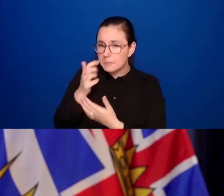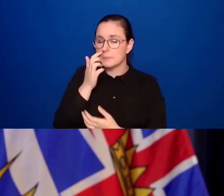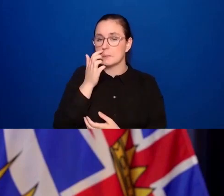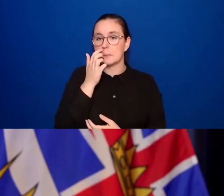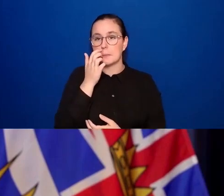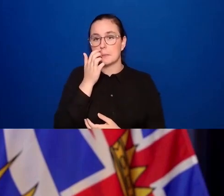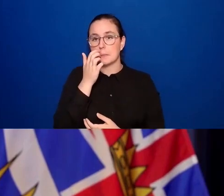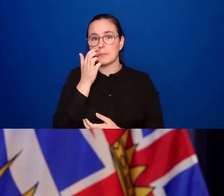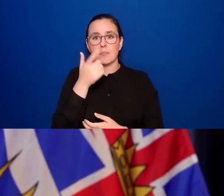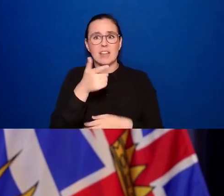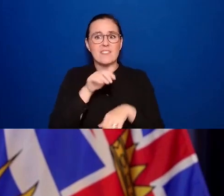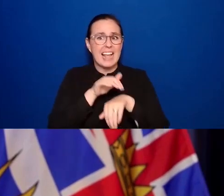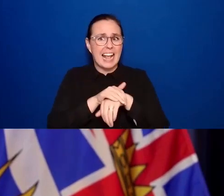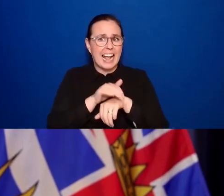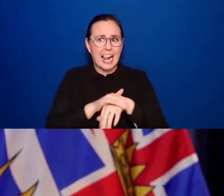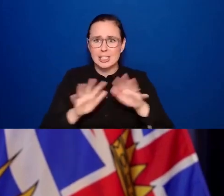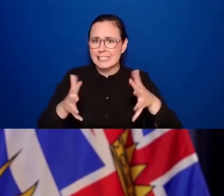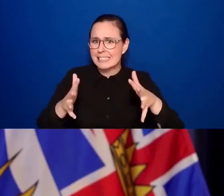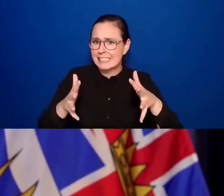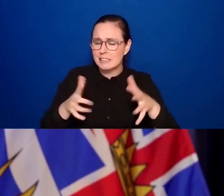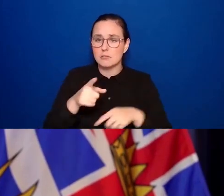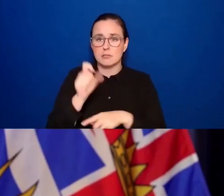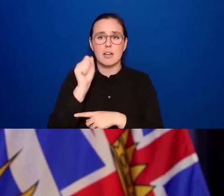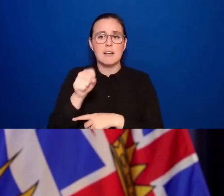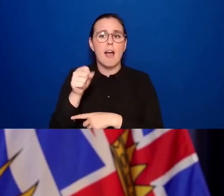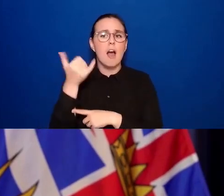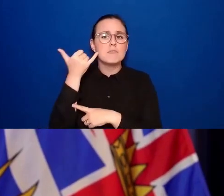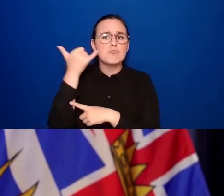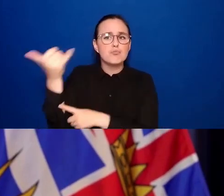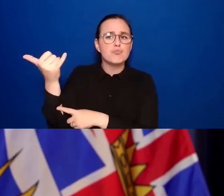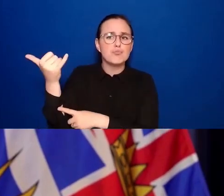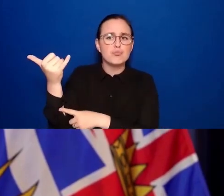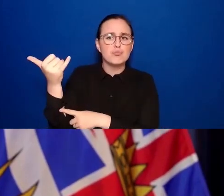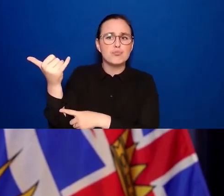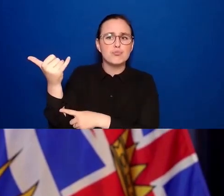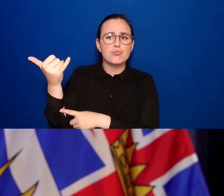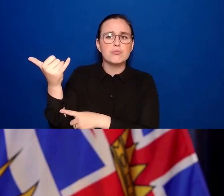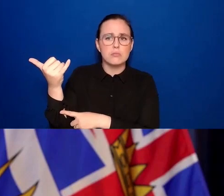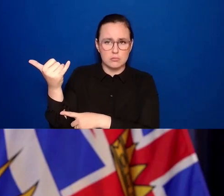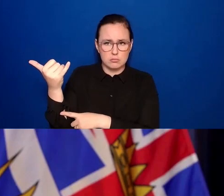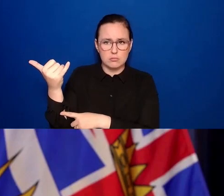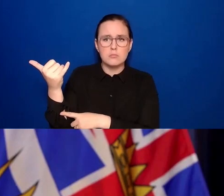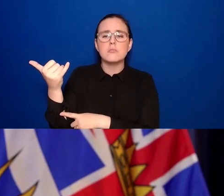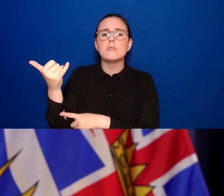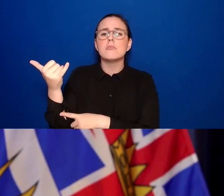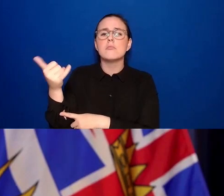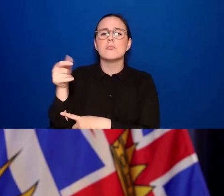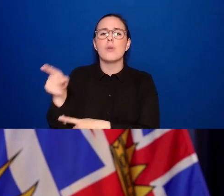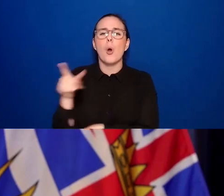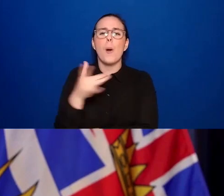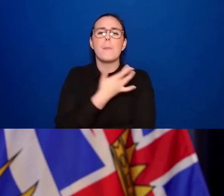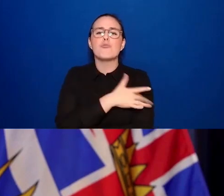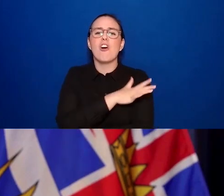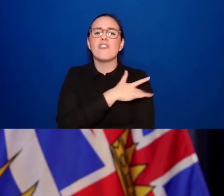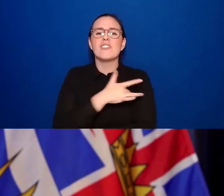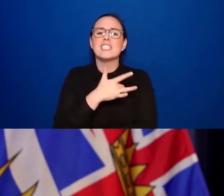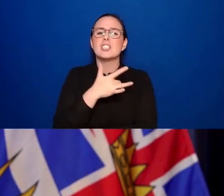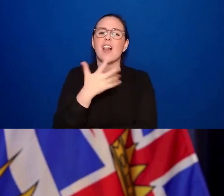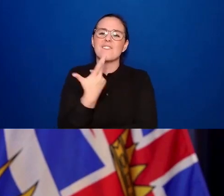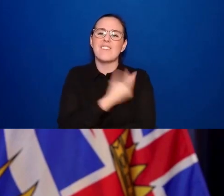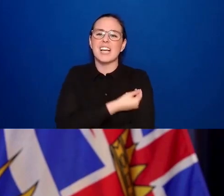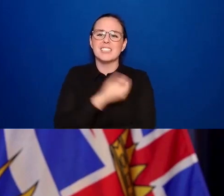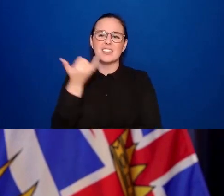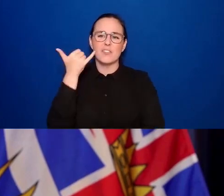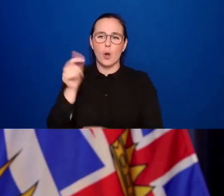You can call the provincial vaccine line. 130 languages are served on that line. And that's a significant service provided.